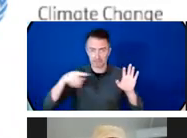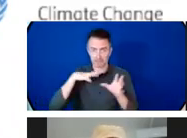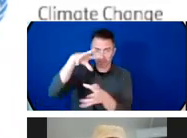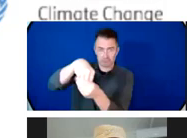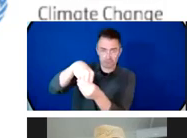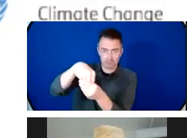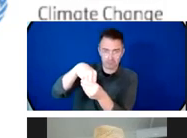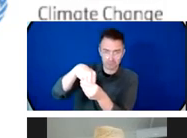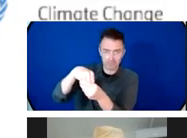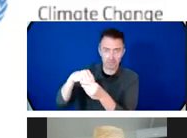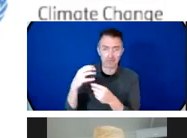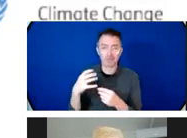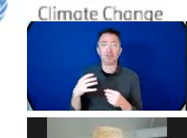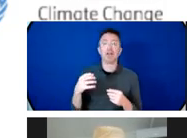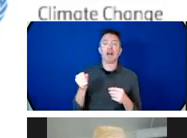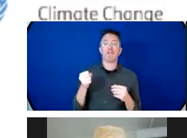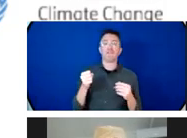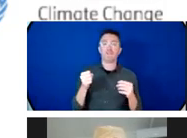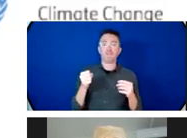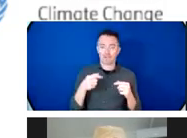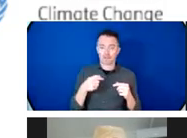World Fund for Nature.